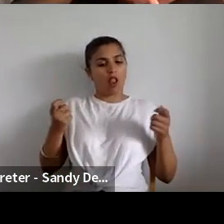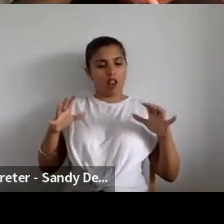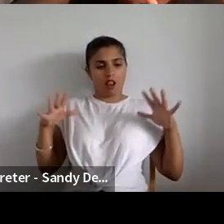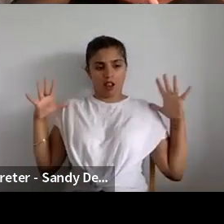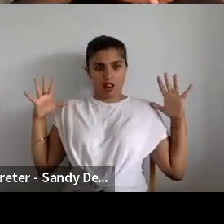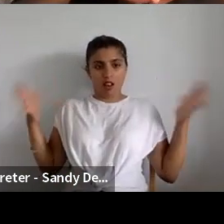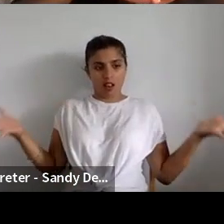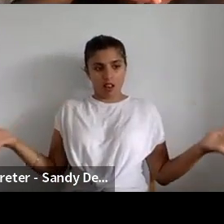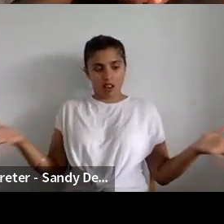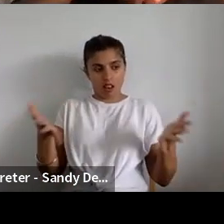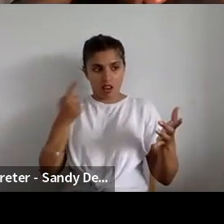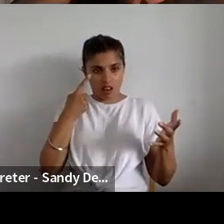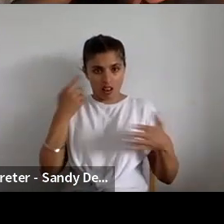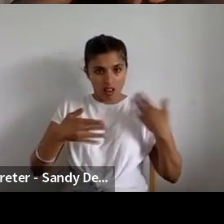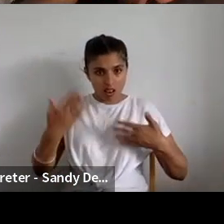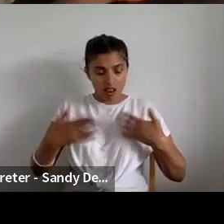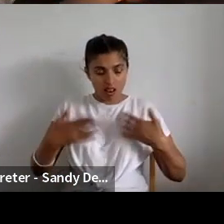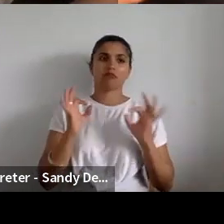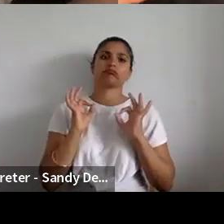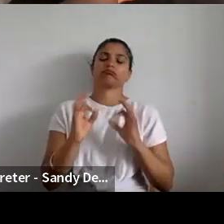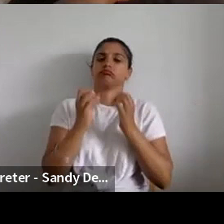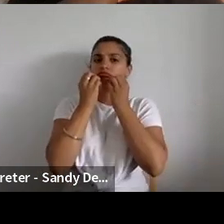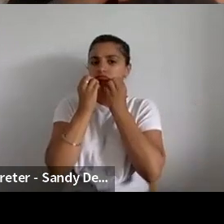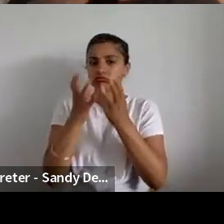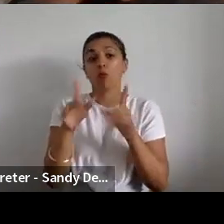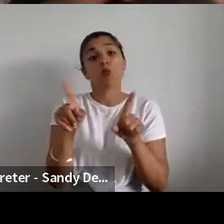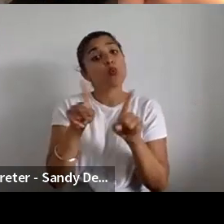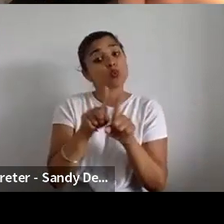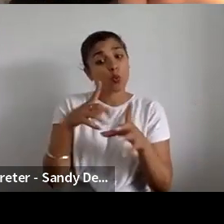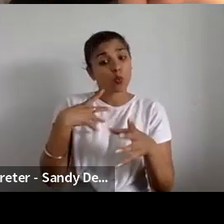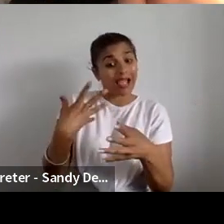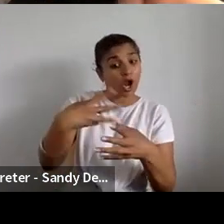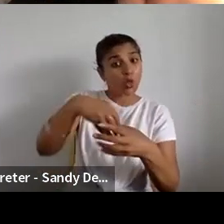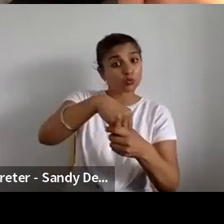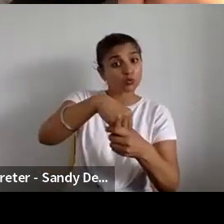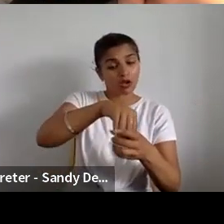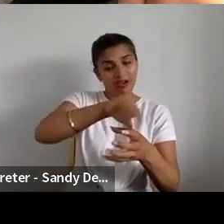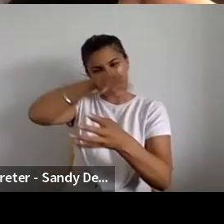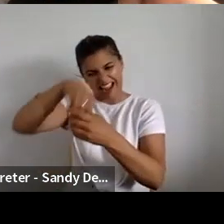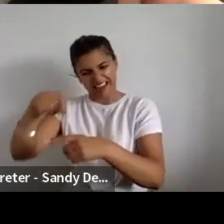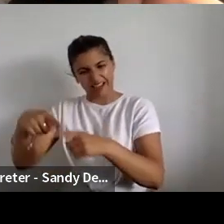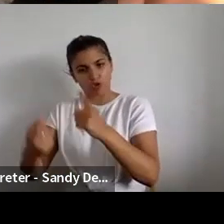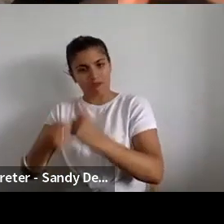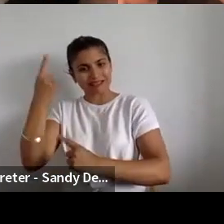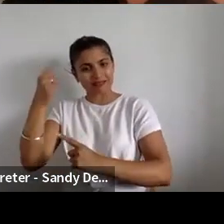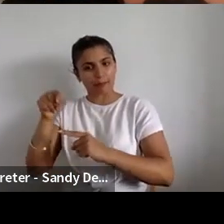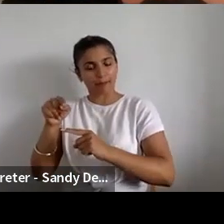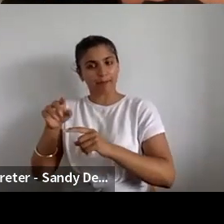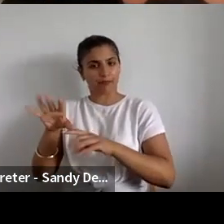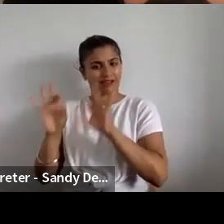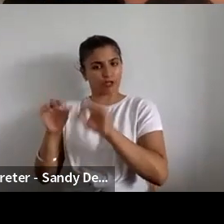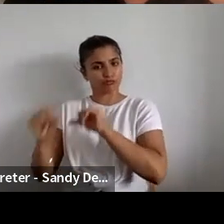outcomes and building that inclusion into that randomization system was the real key to get to the point where we're at now.